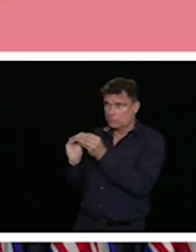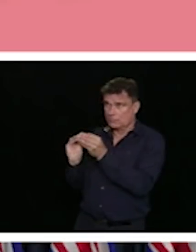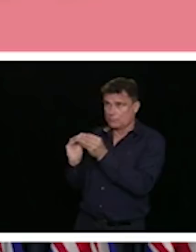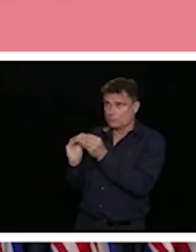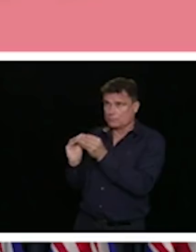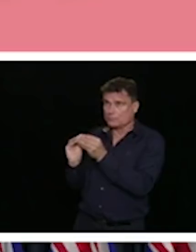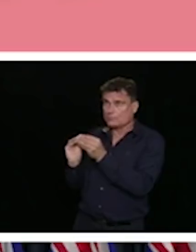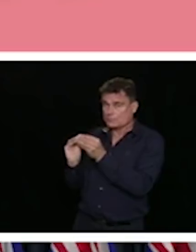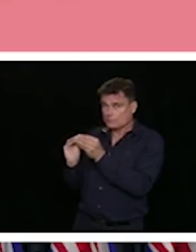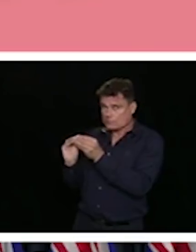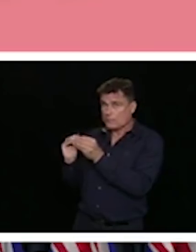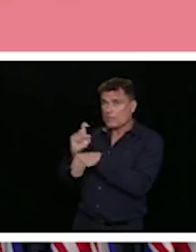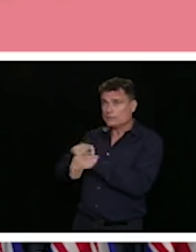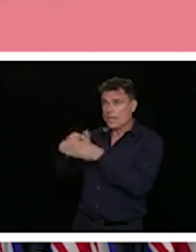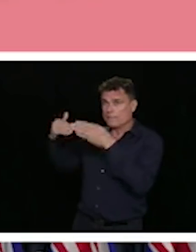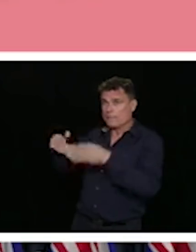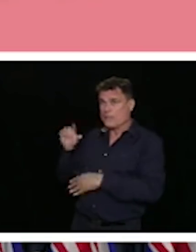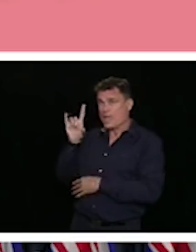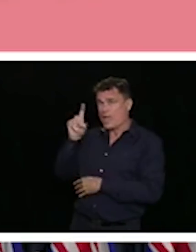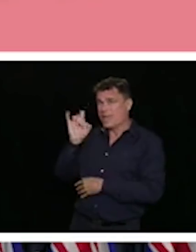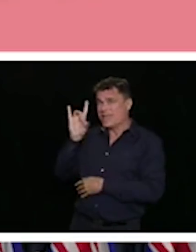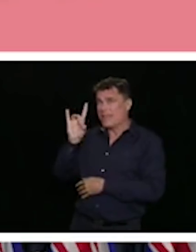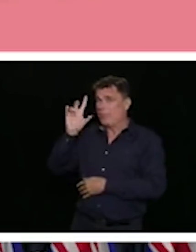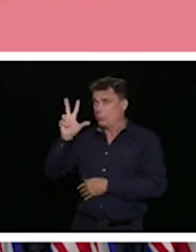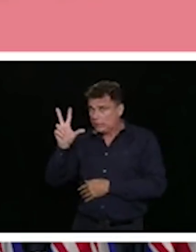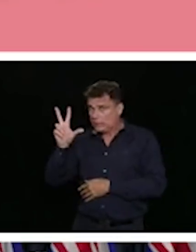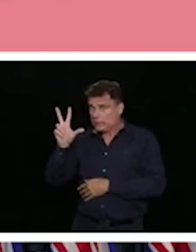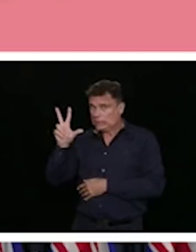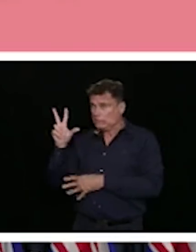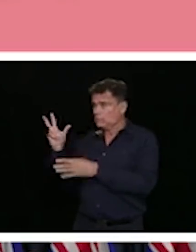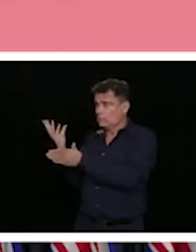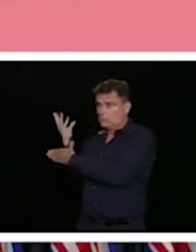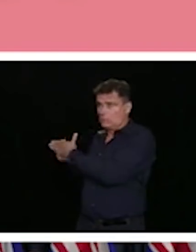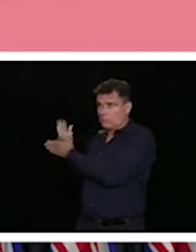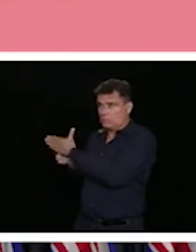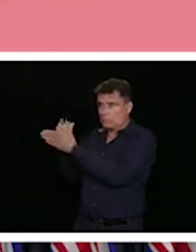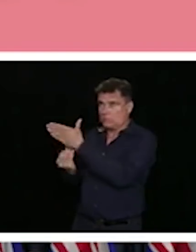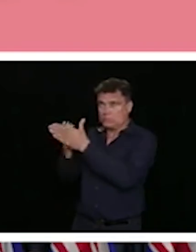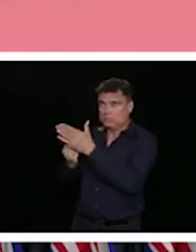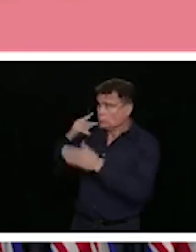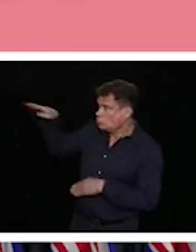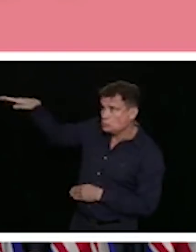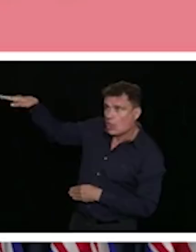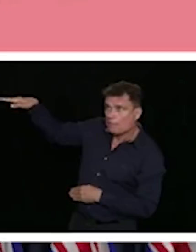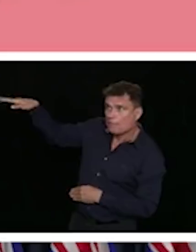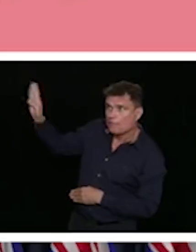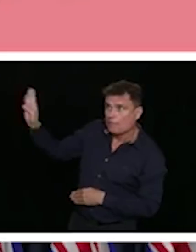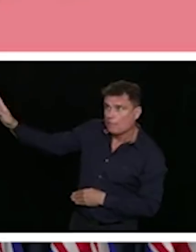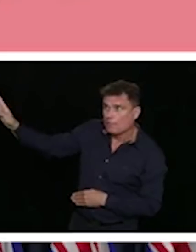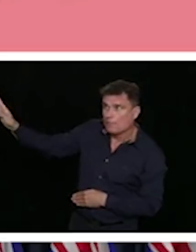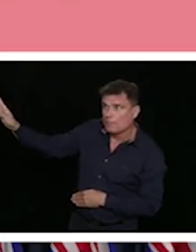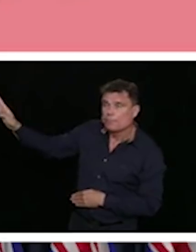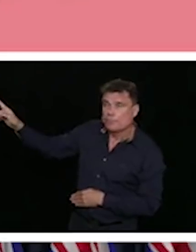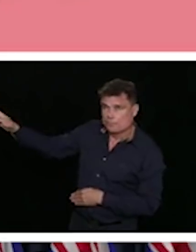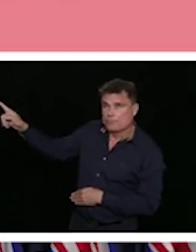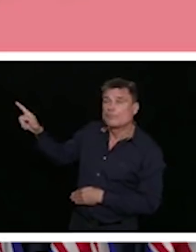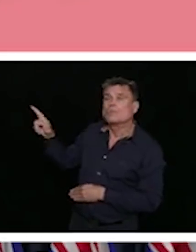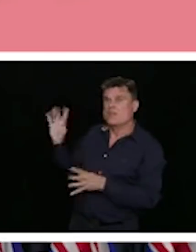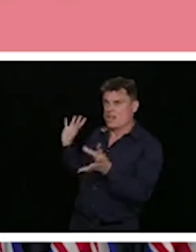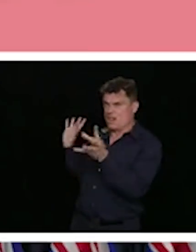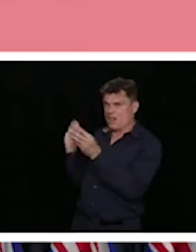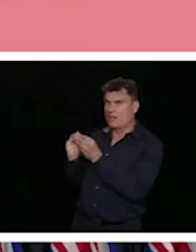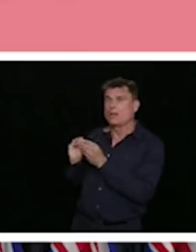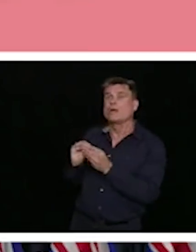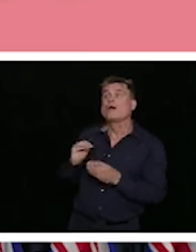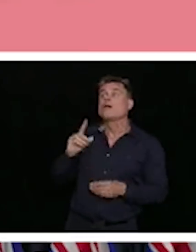had reported at that time. So that gives a case fatality rate of about 6%. But if we break that down,